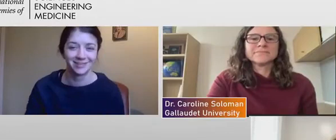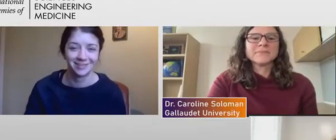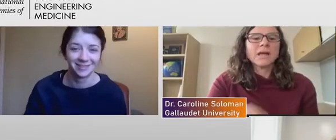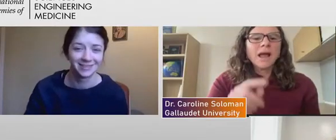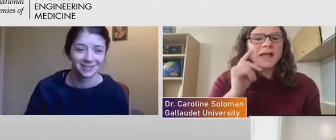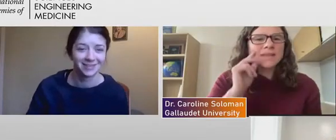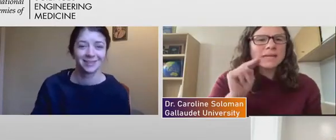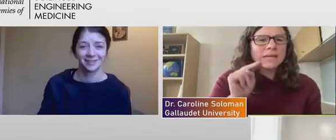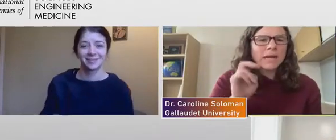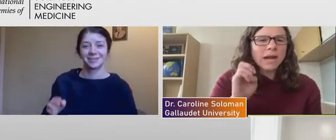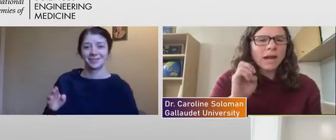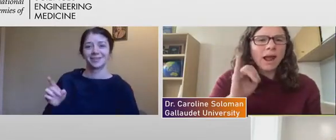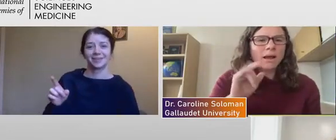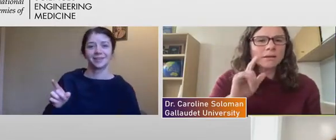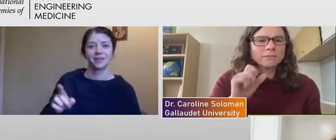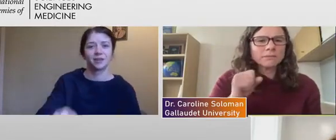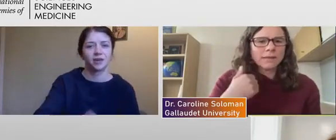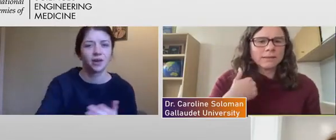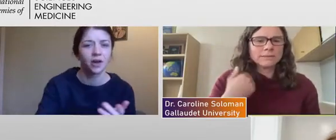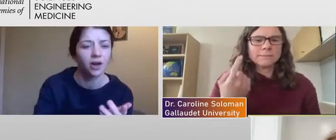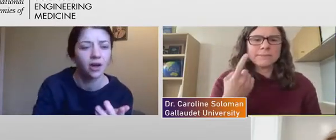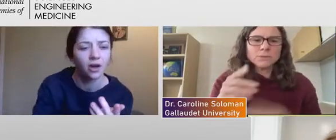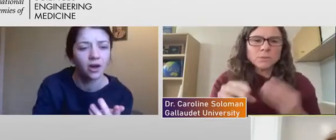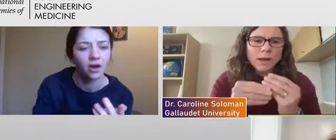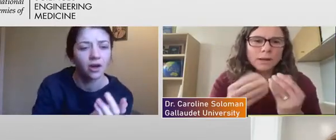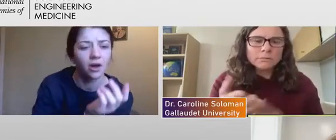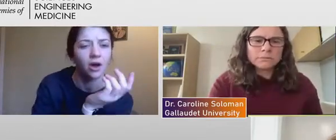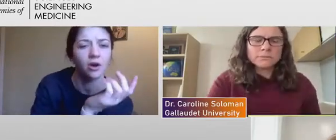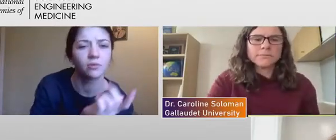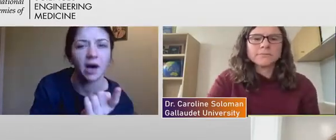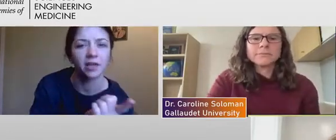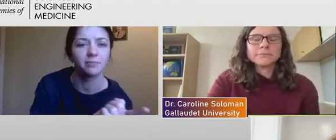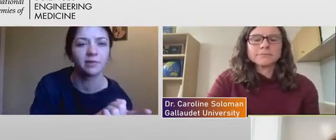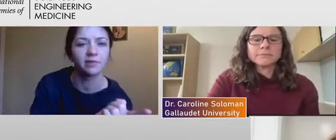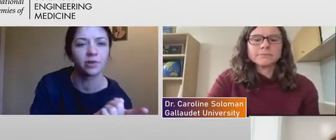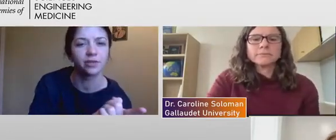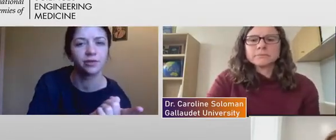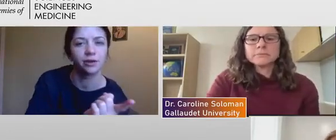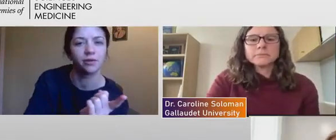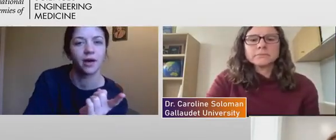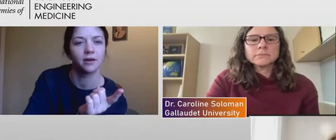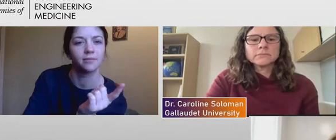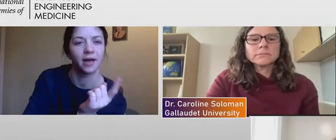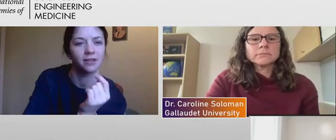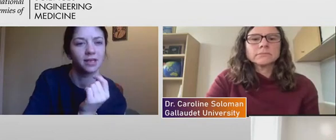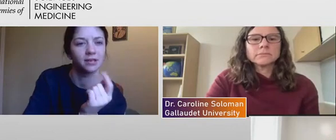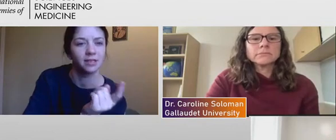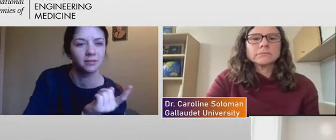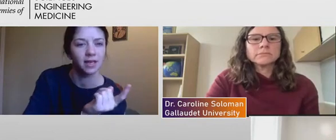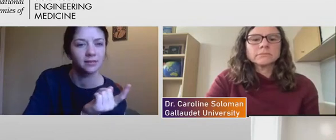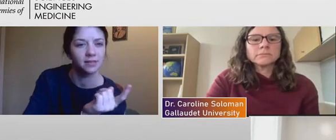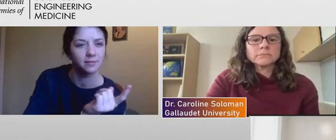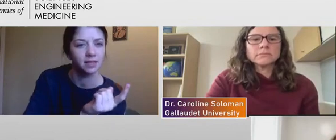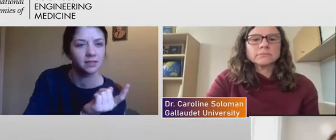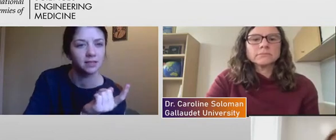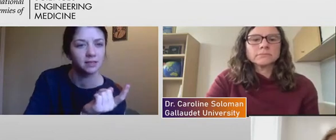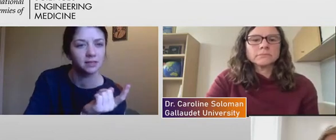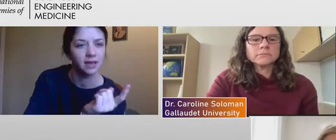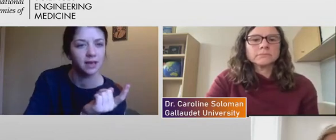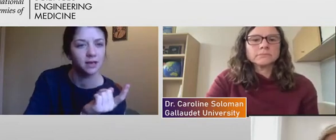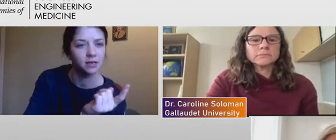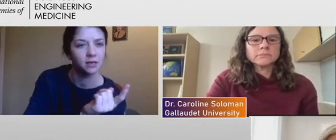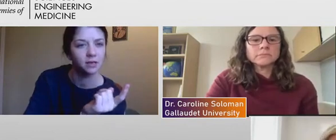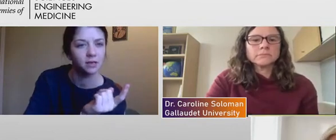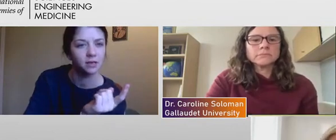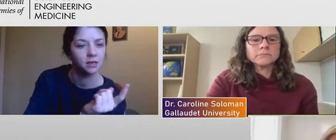Um, this is Bonnie. Uh, you know, I want to, um, thank Teresa. before you go, um, I think Nils had something to